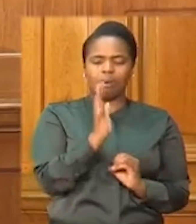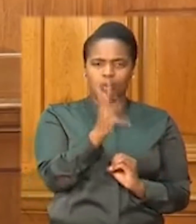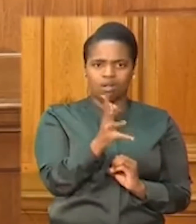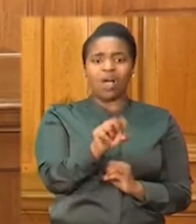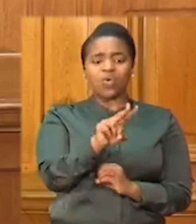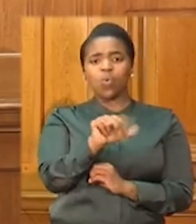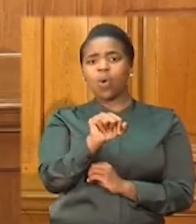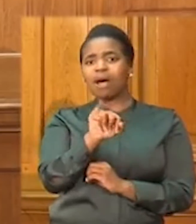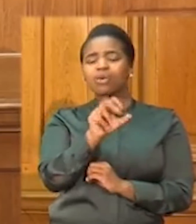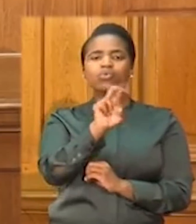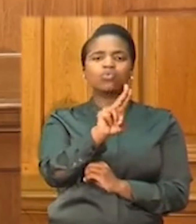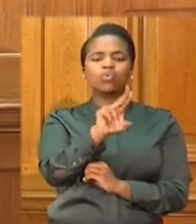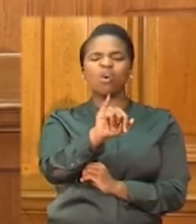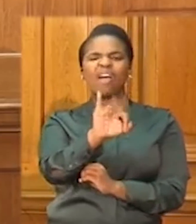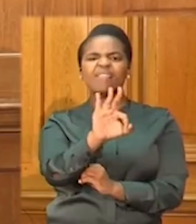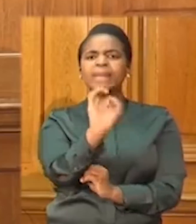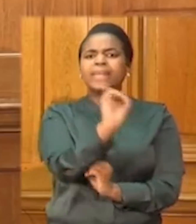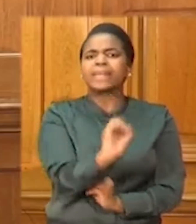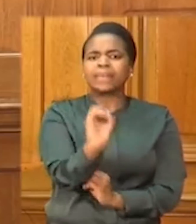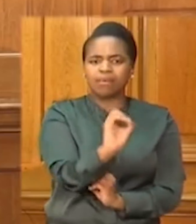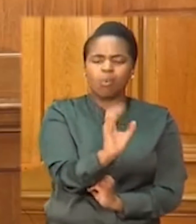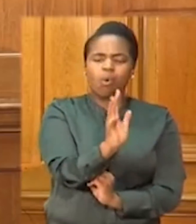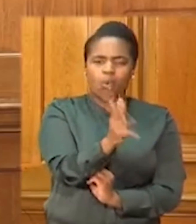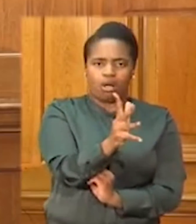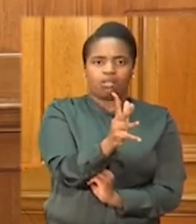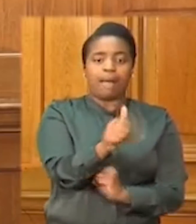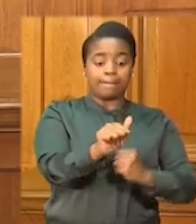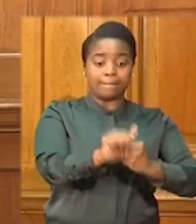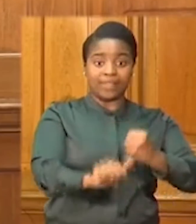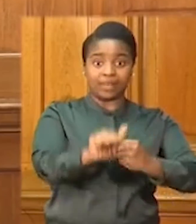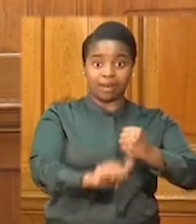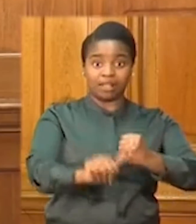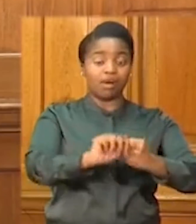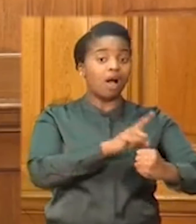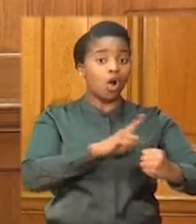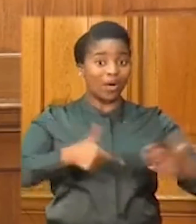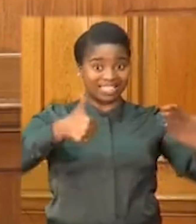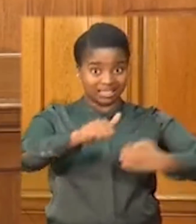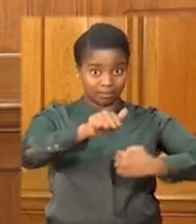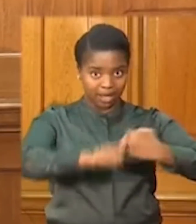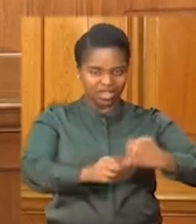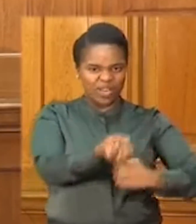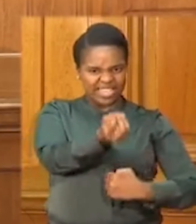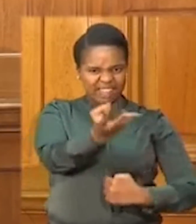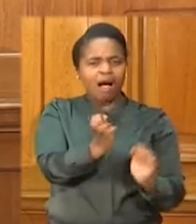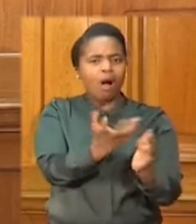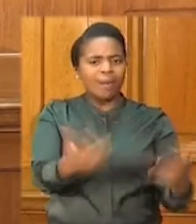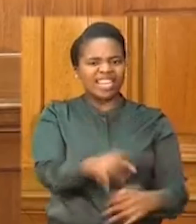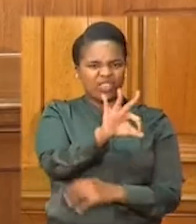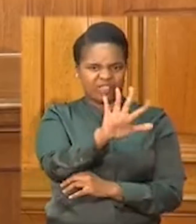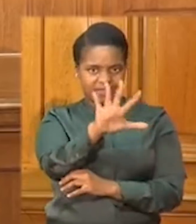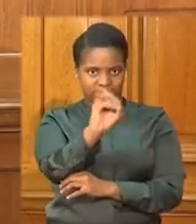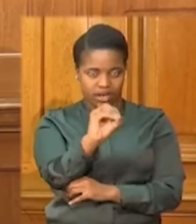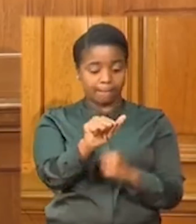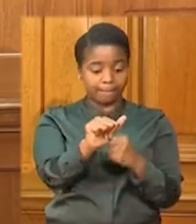UIF payment. The Department of Social Development will issue the requirements needed